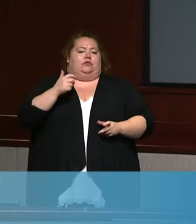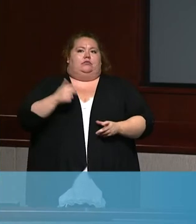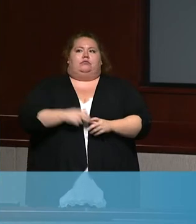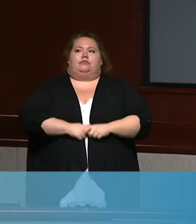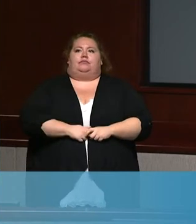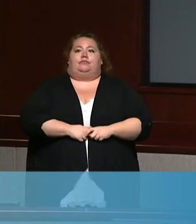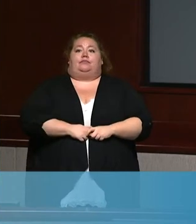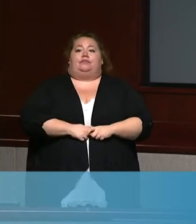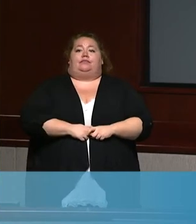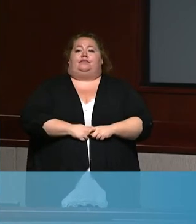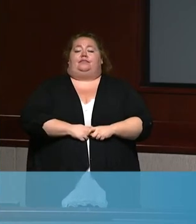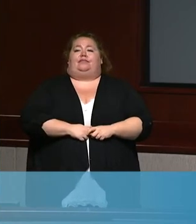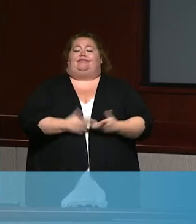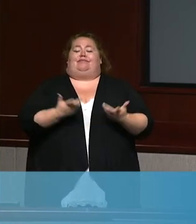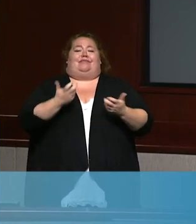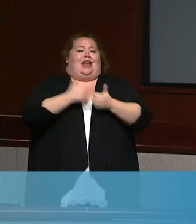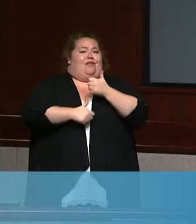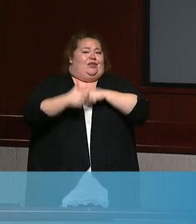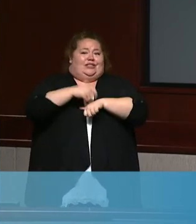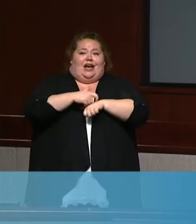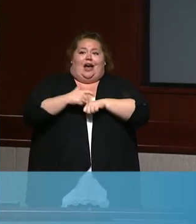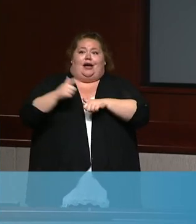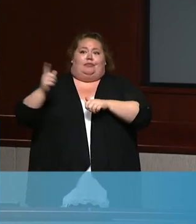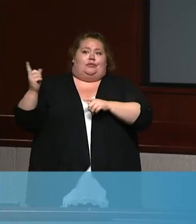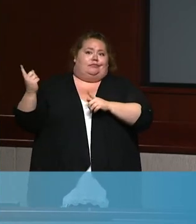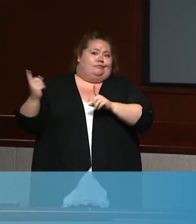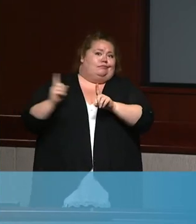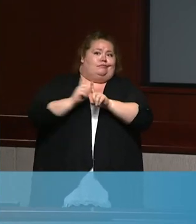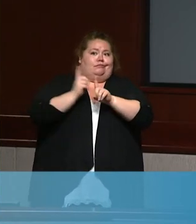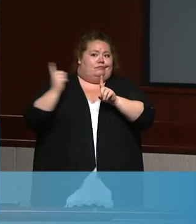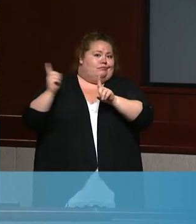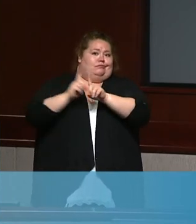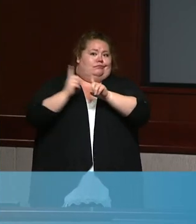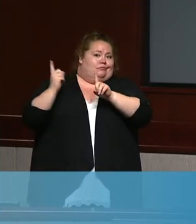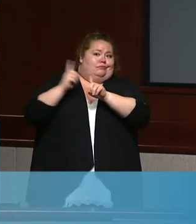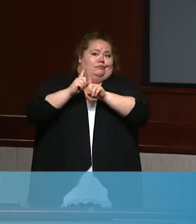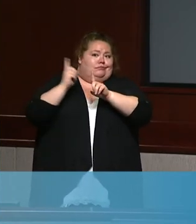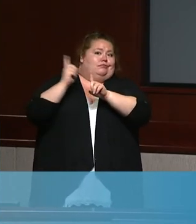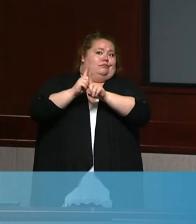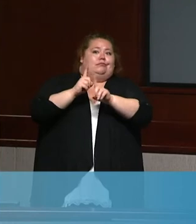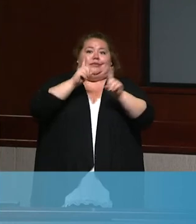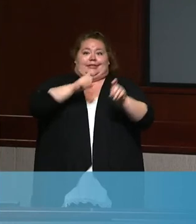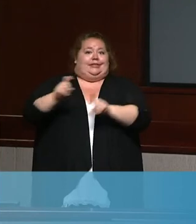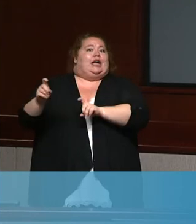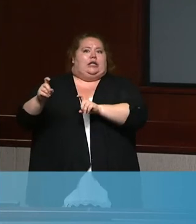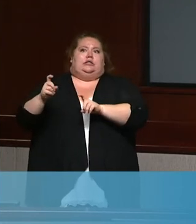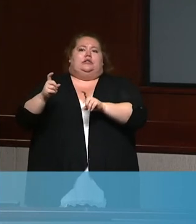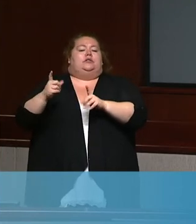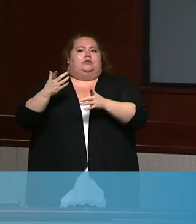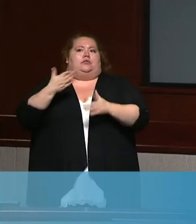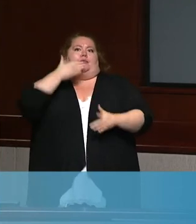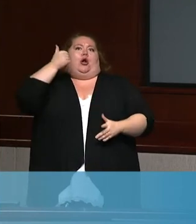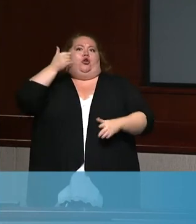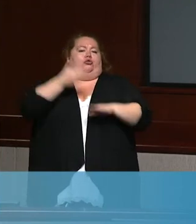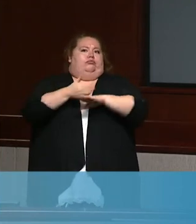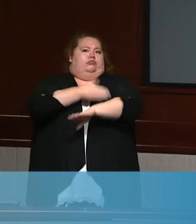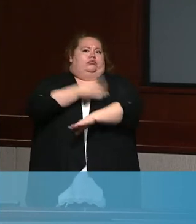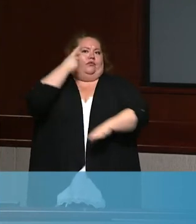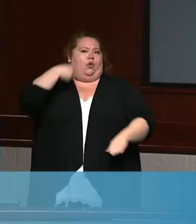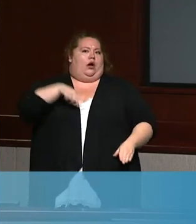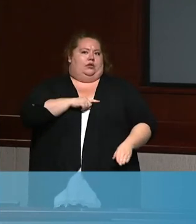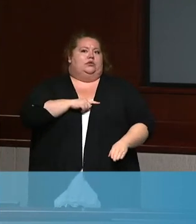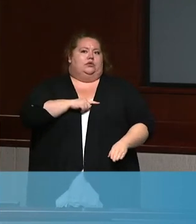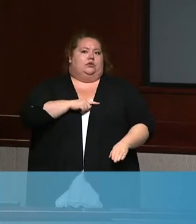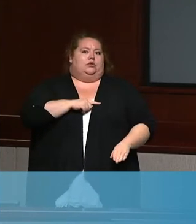helps to make an incremental adjustment to that case rate. It's not an all or nothing sort of component. So